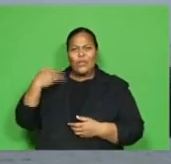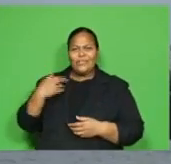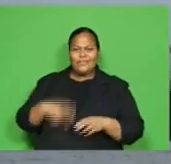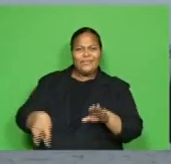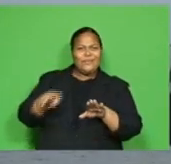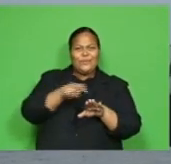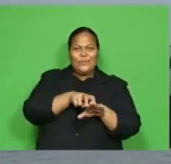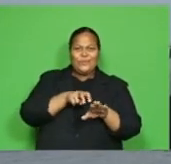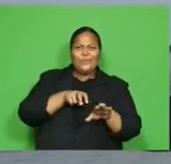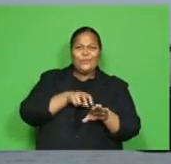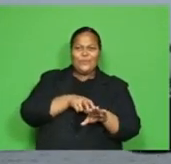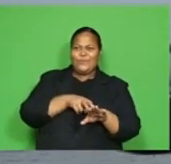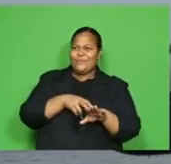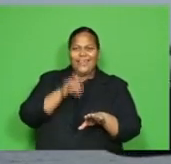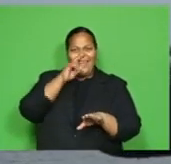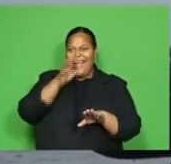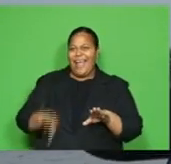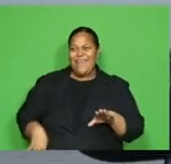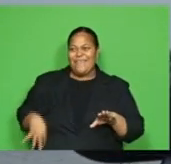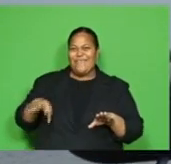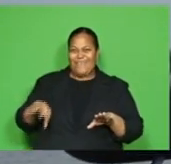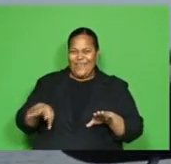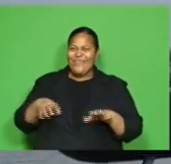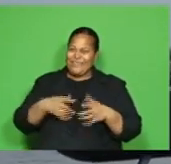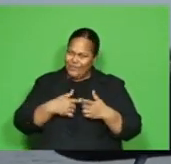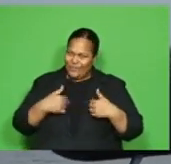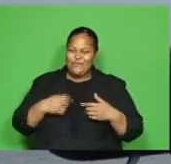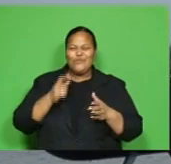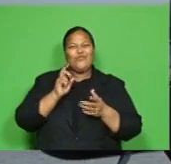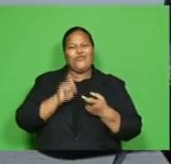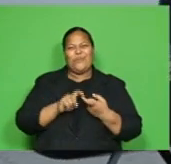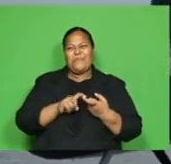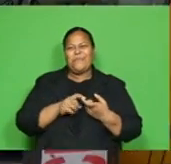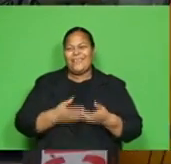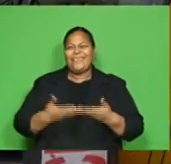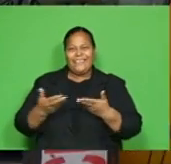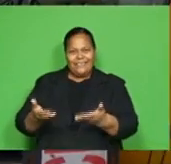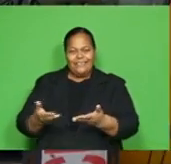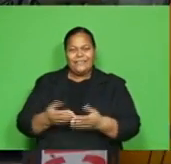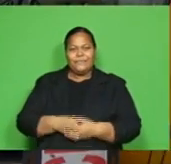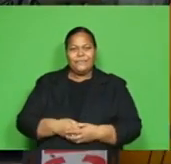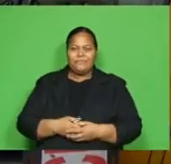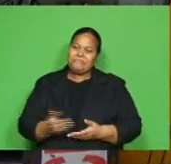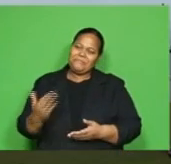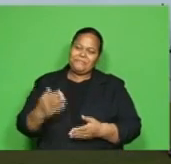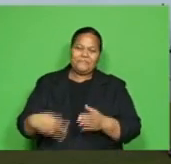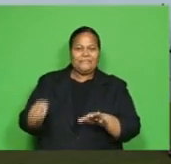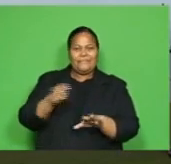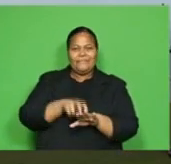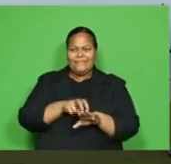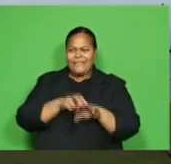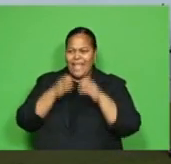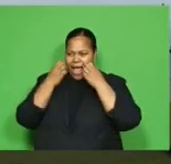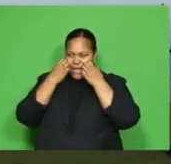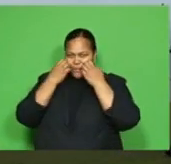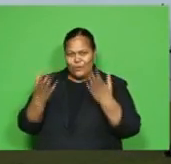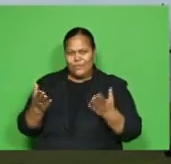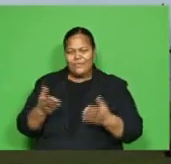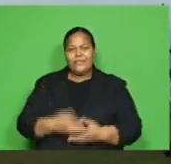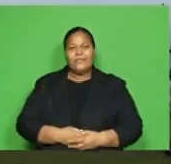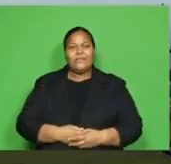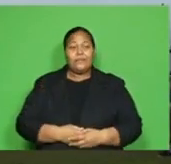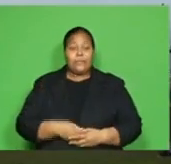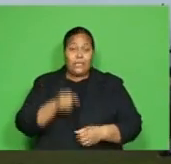that they wouldn't be able to afford otherwise and also give them a little bit of exposure. company, which is heavily